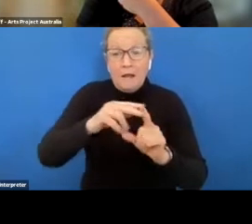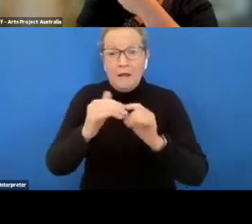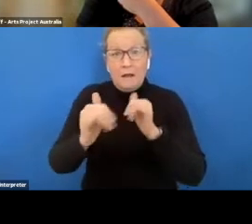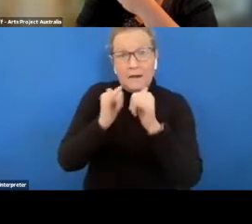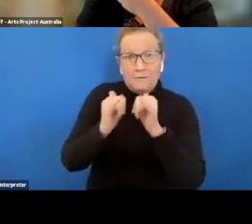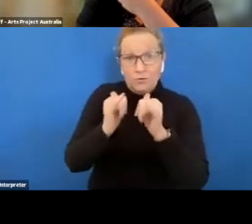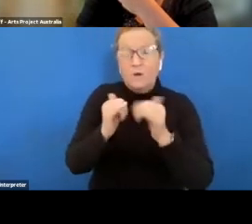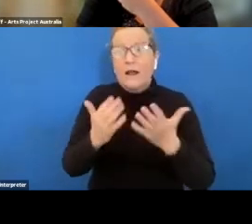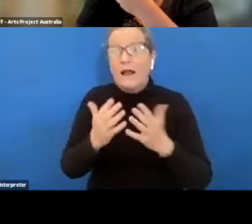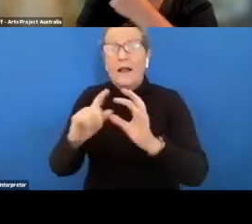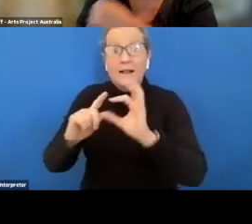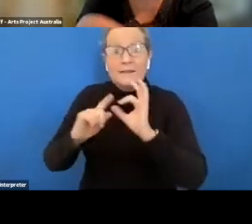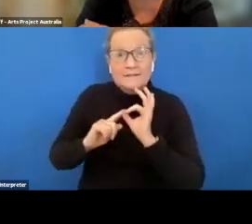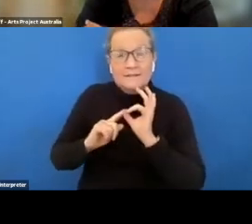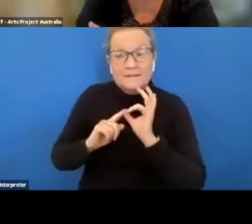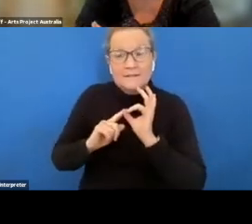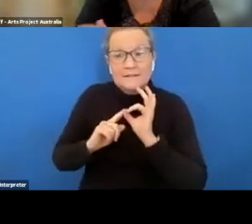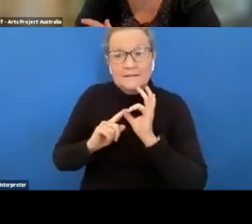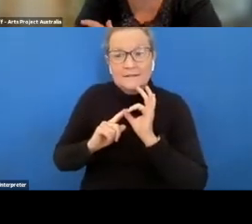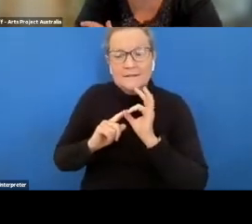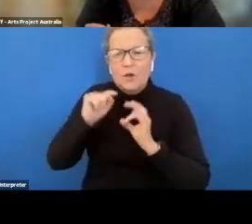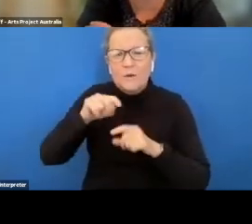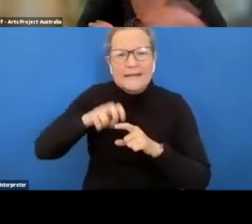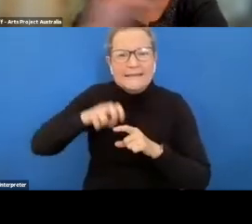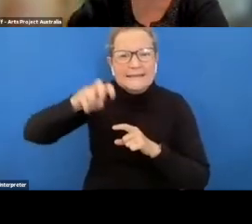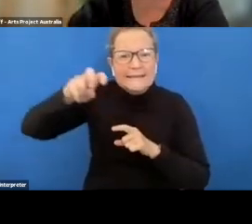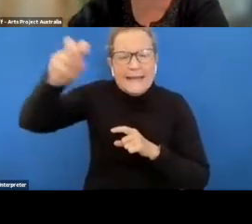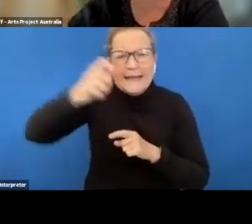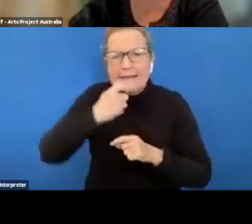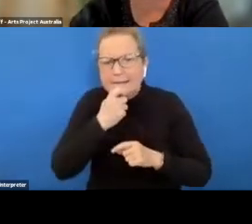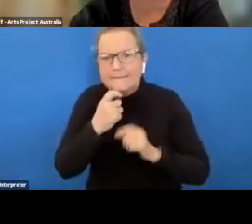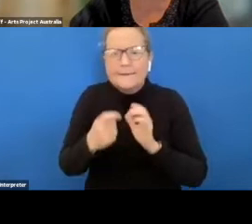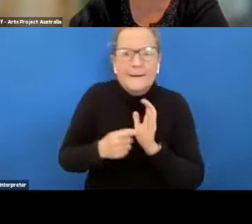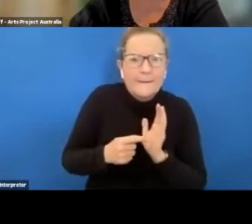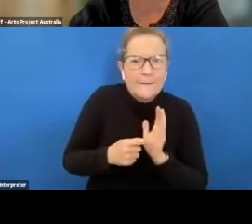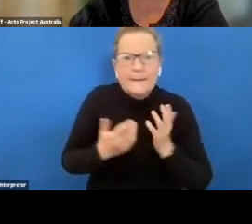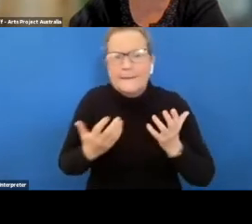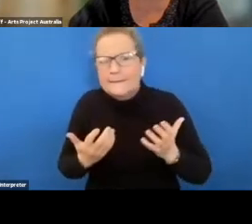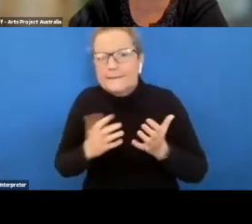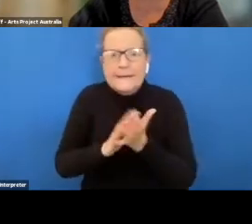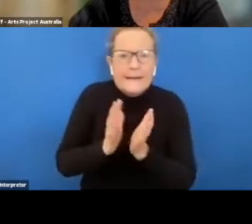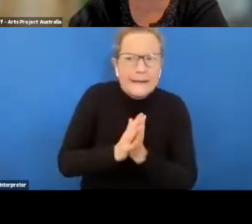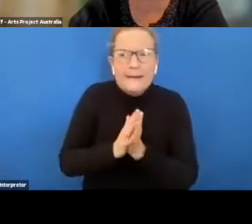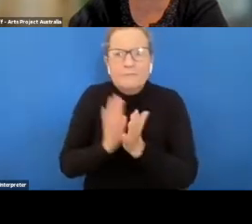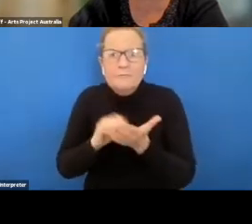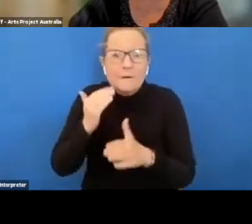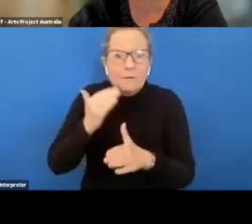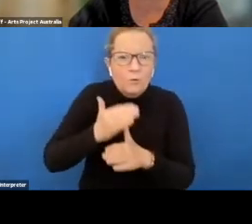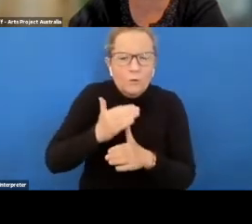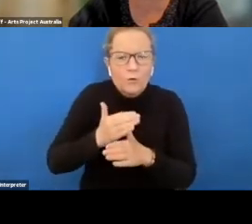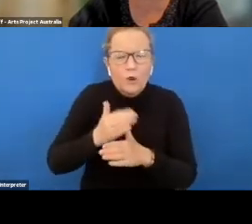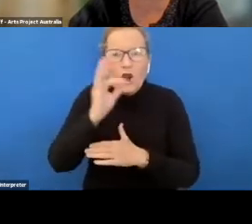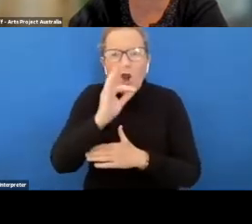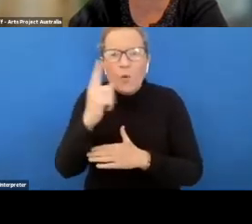asked of me was how would i manage this how was it going to go to the toilet how was it going to get to work not never once